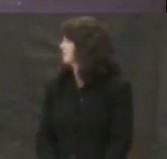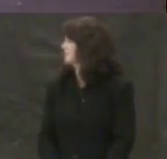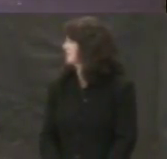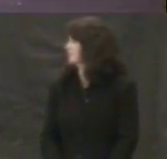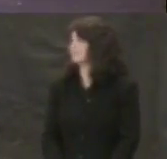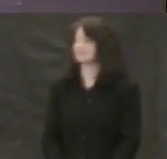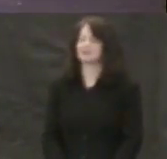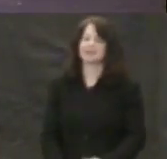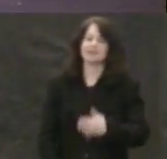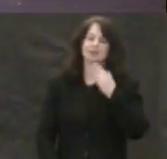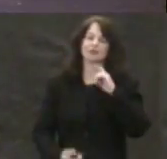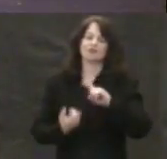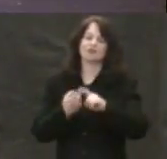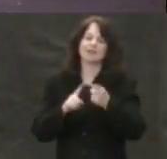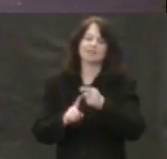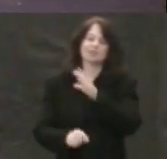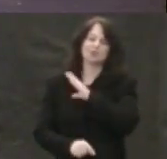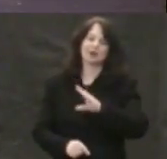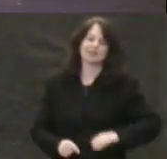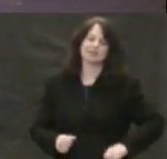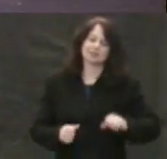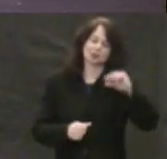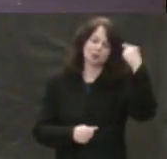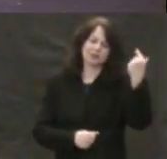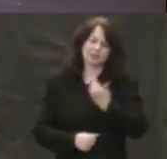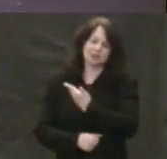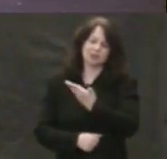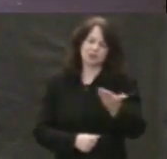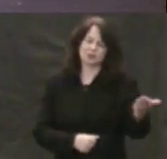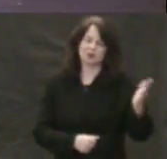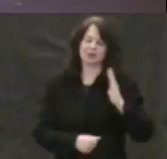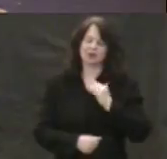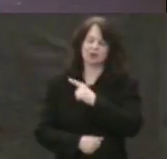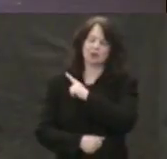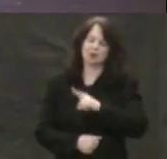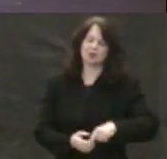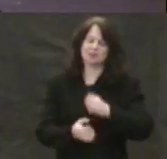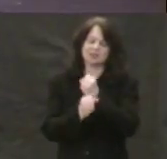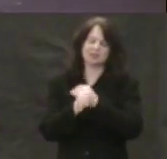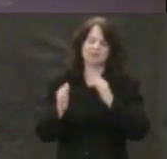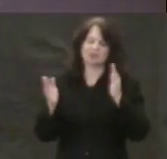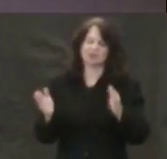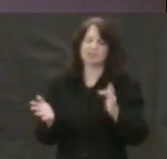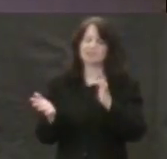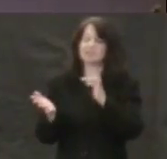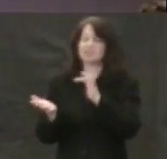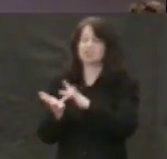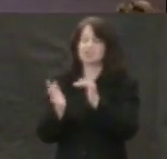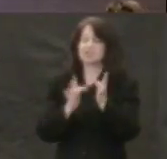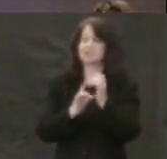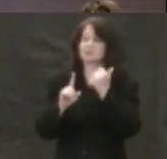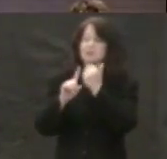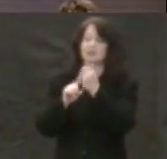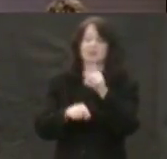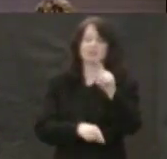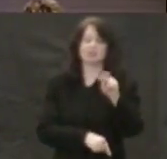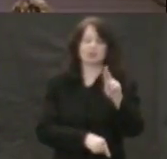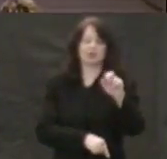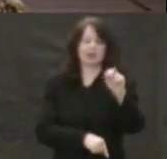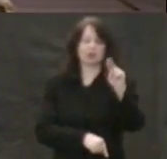Dear friends in Christ, grace to you and peace from God our Father and our Lord and Savior Jesus, the Transfigured Christ.